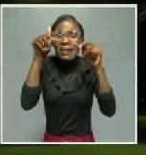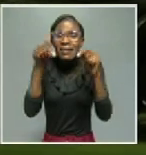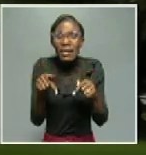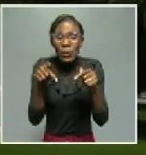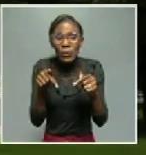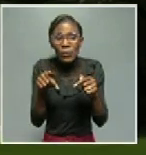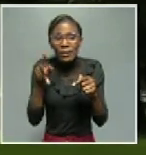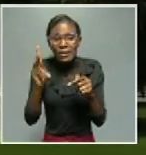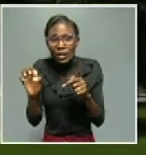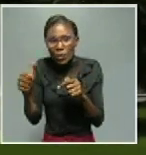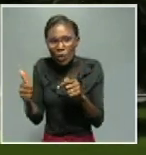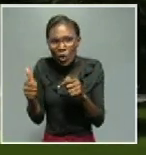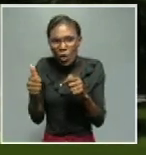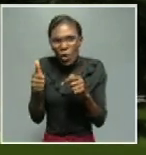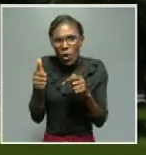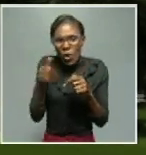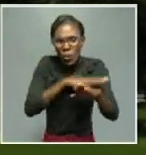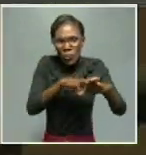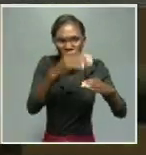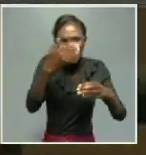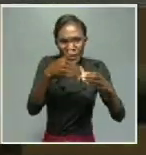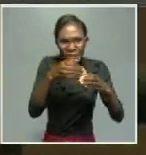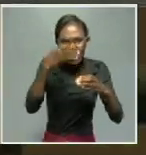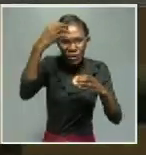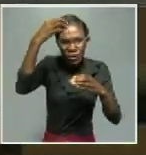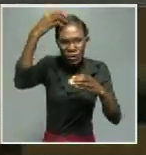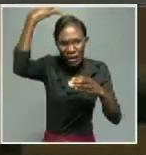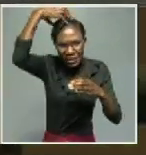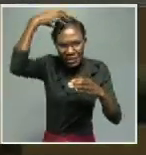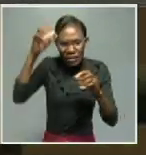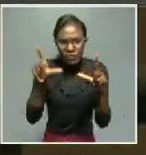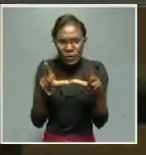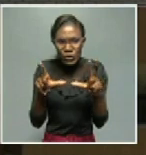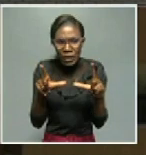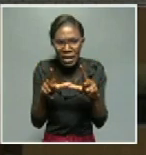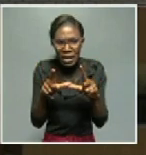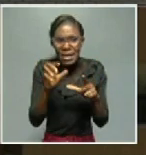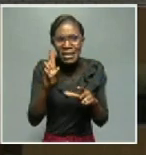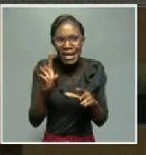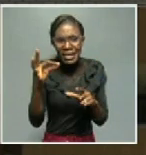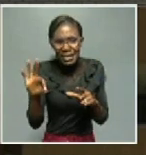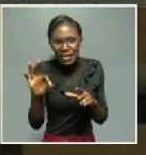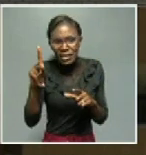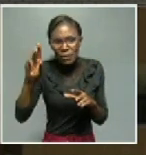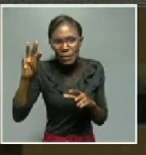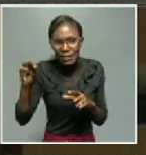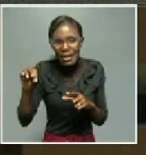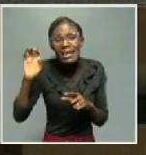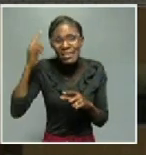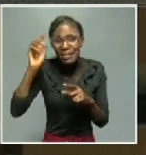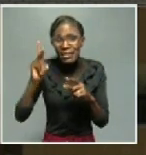upgrading of the road between Vindook and Okahanja, of which the final 19-kilometer stretch is actually being embarked upon.